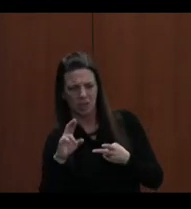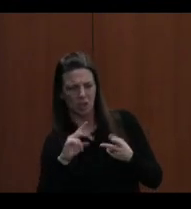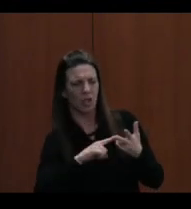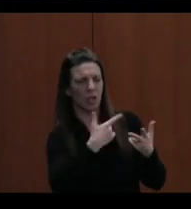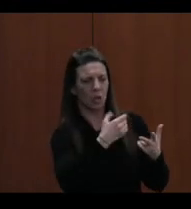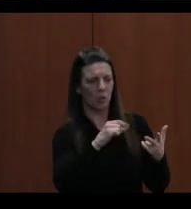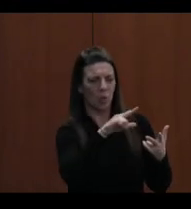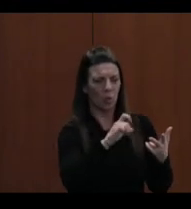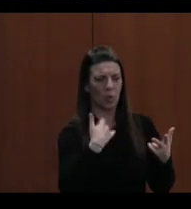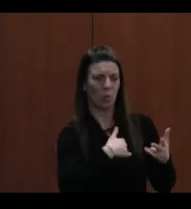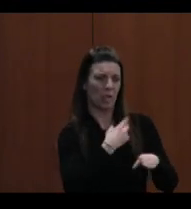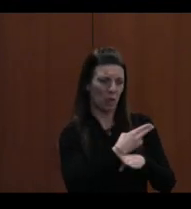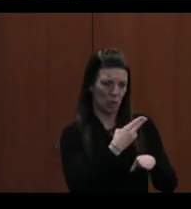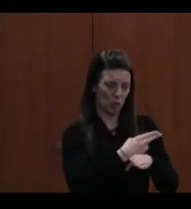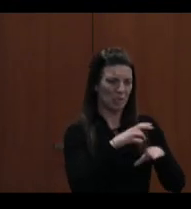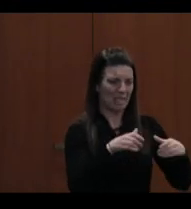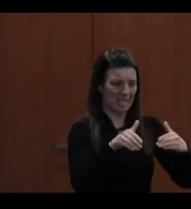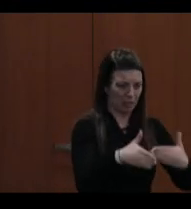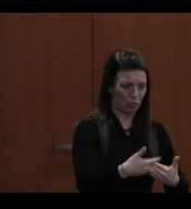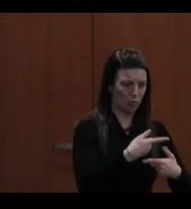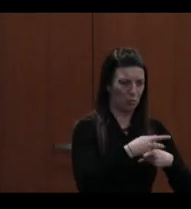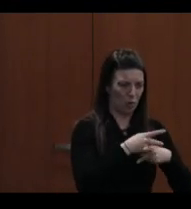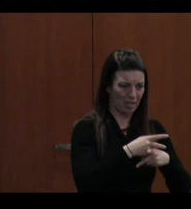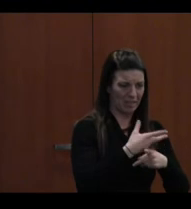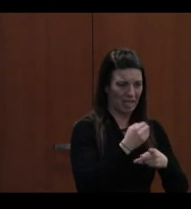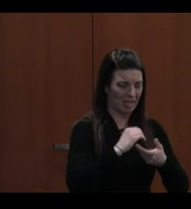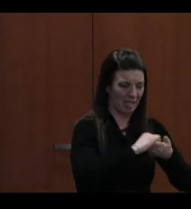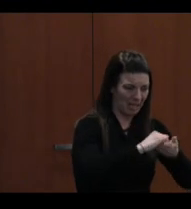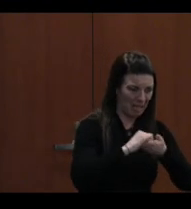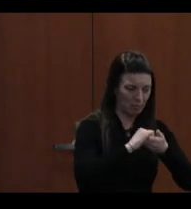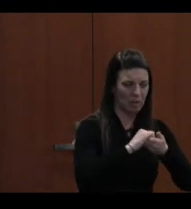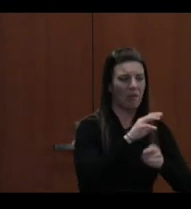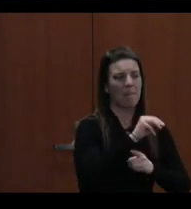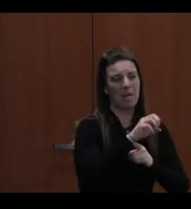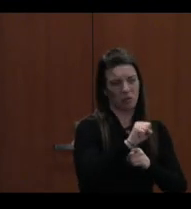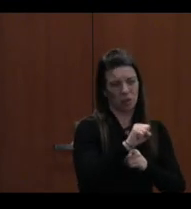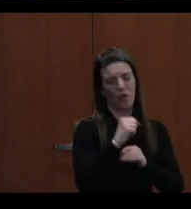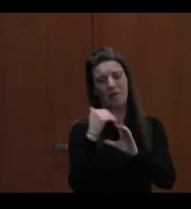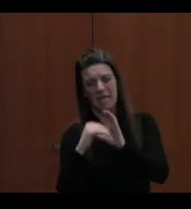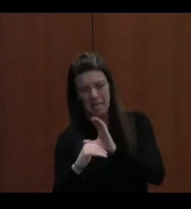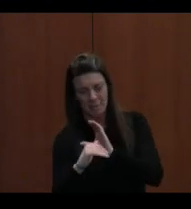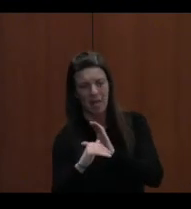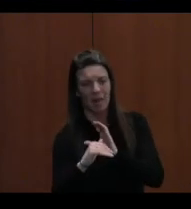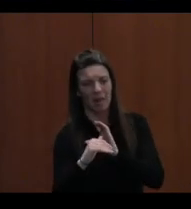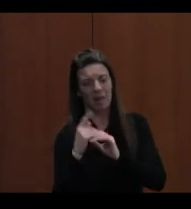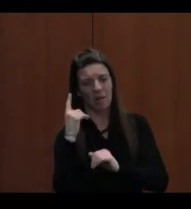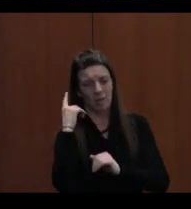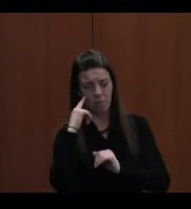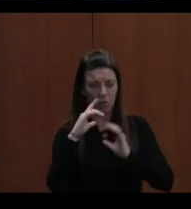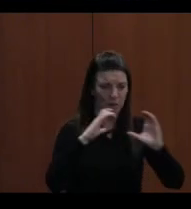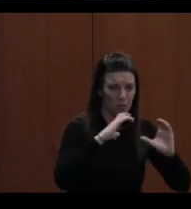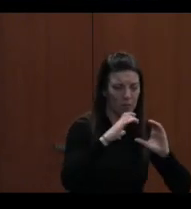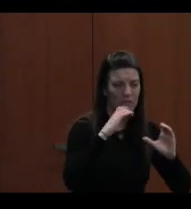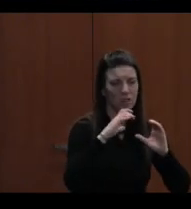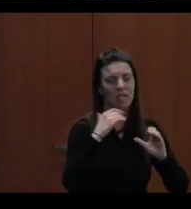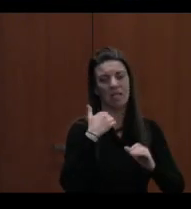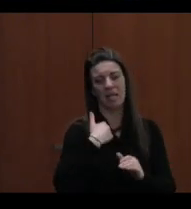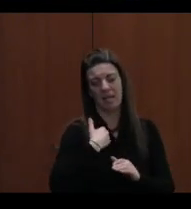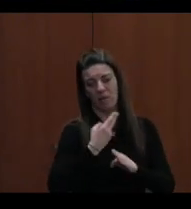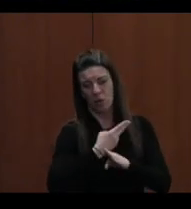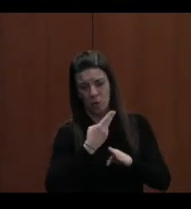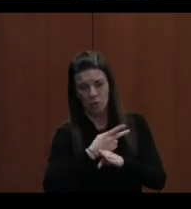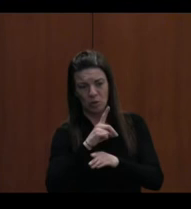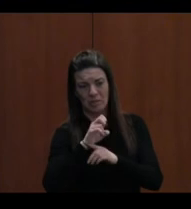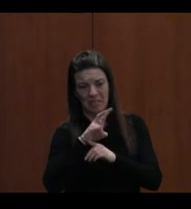classrooms for productivity and collaboration, and Microsoft, which is email and also productivity. We have end user devices, have Chromebooks